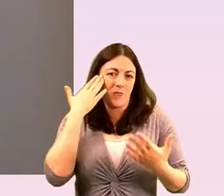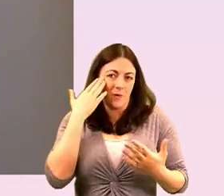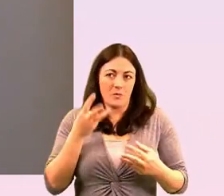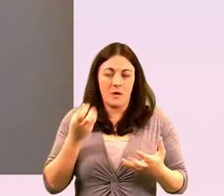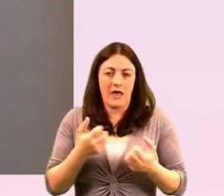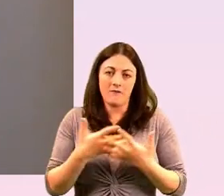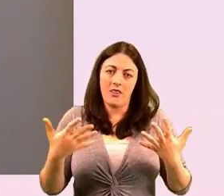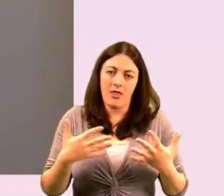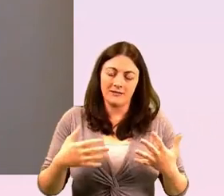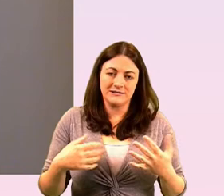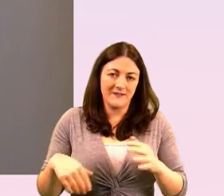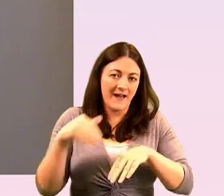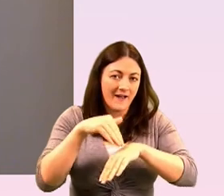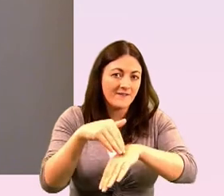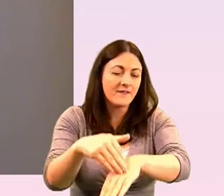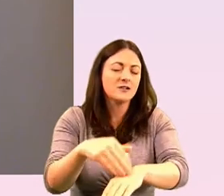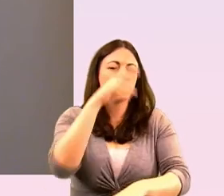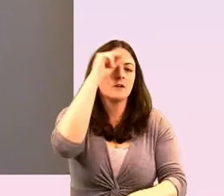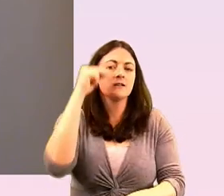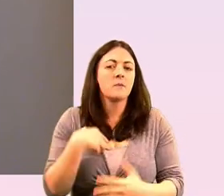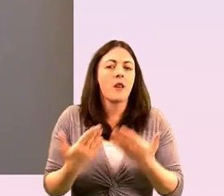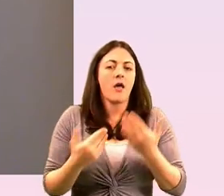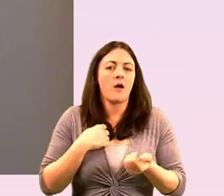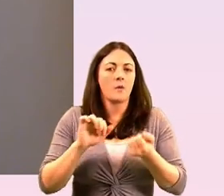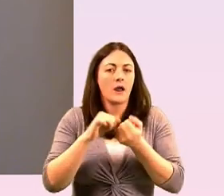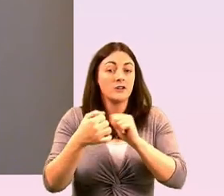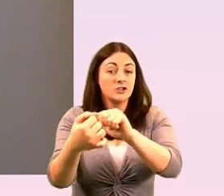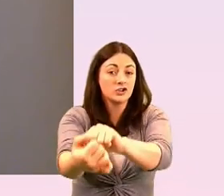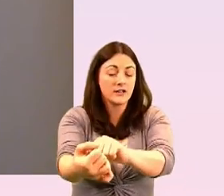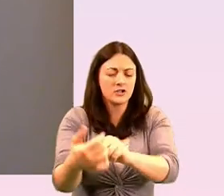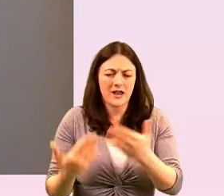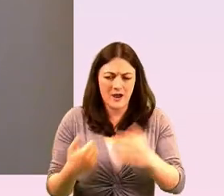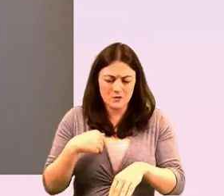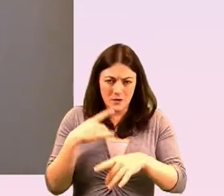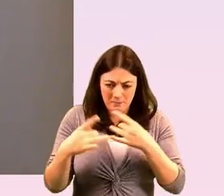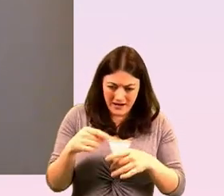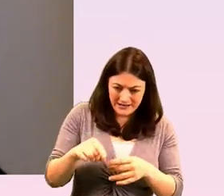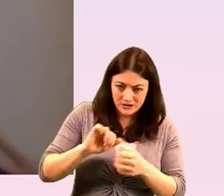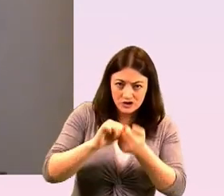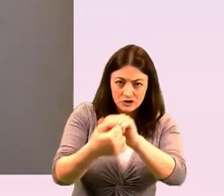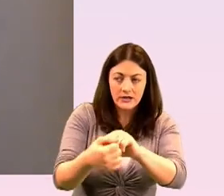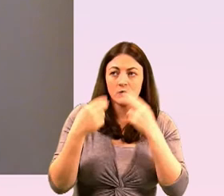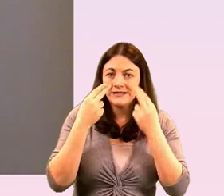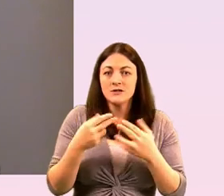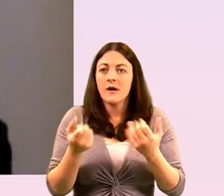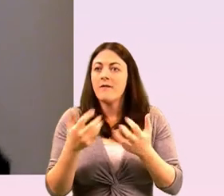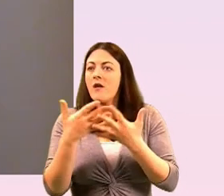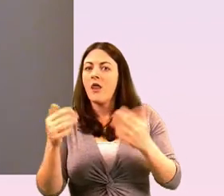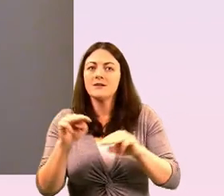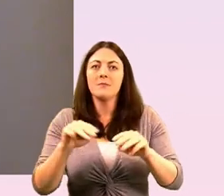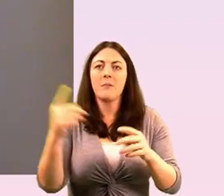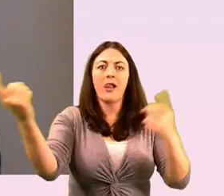in terms of making change is that that really needs uh it needs buy-in to use a sort of a more